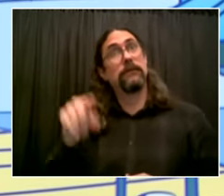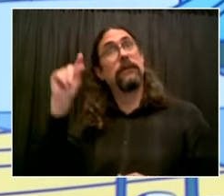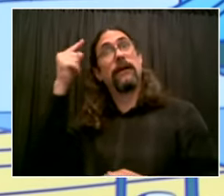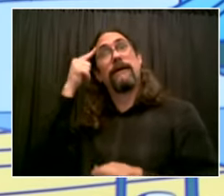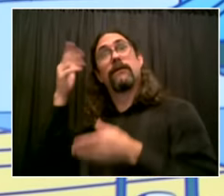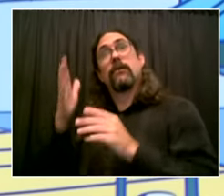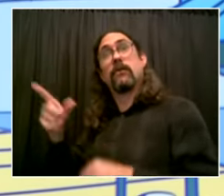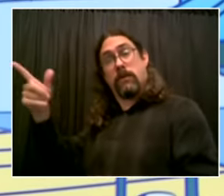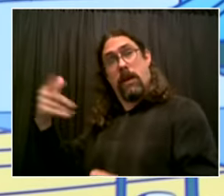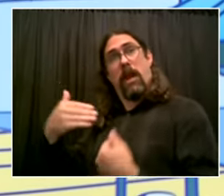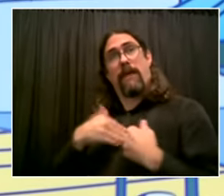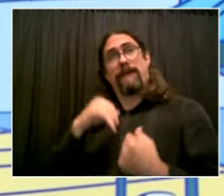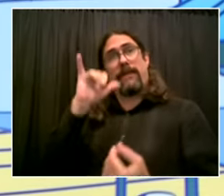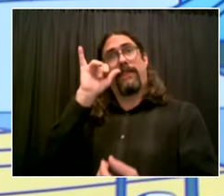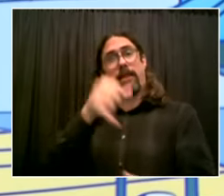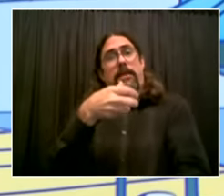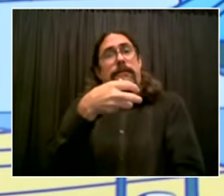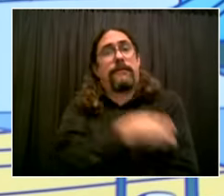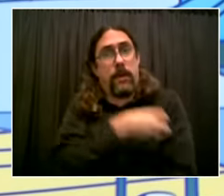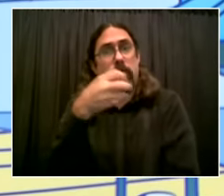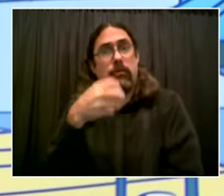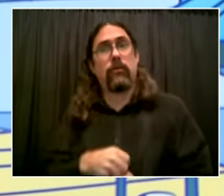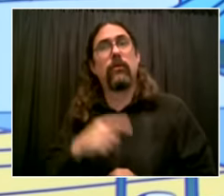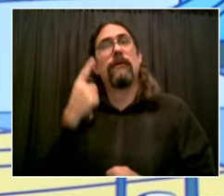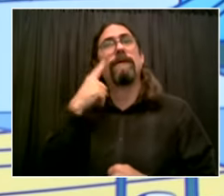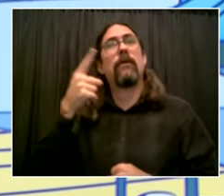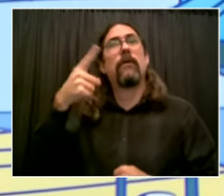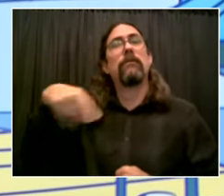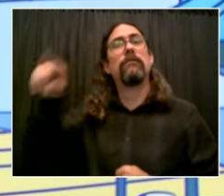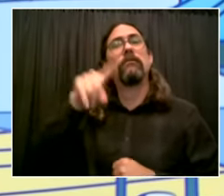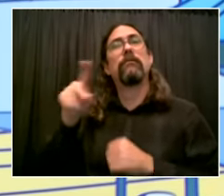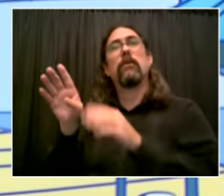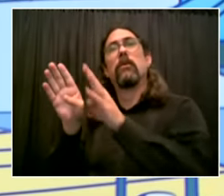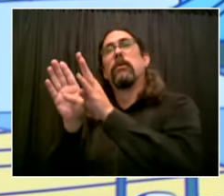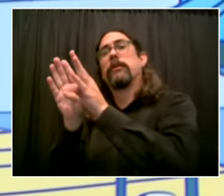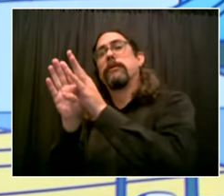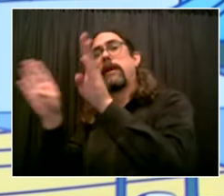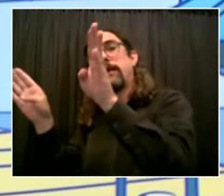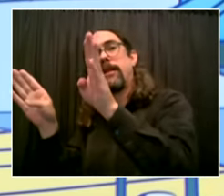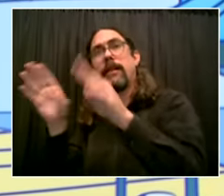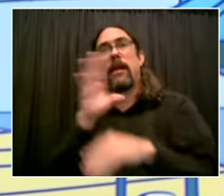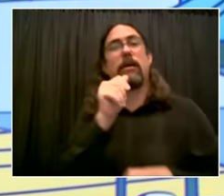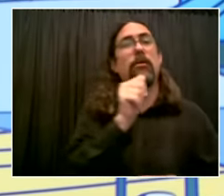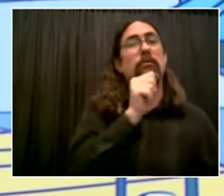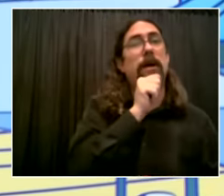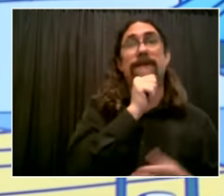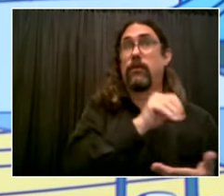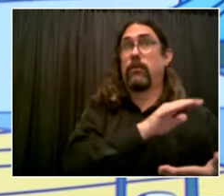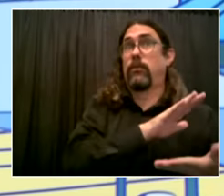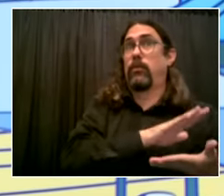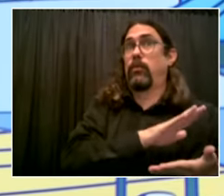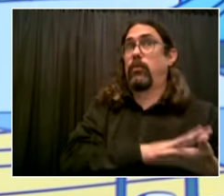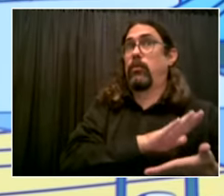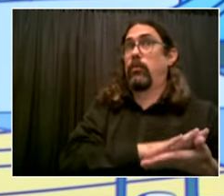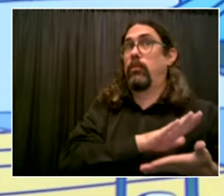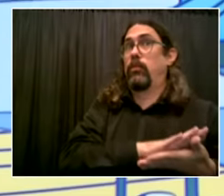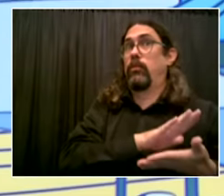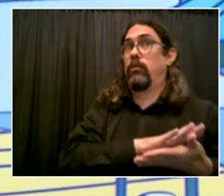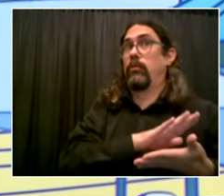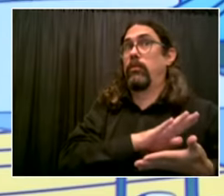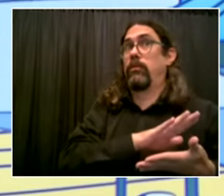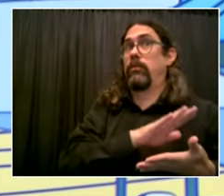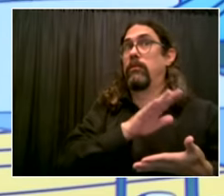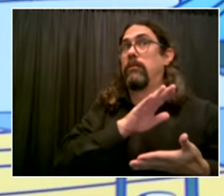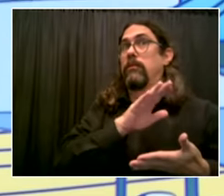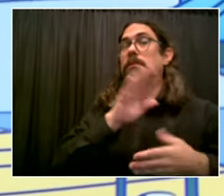well man well i i'm not a lawyer i would only say um i think governors have tremendous